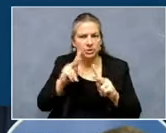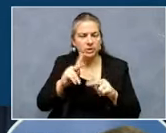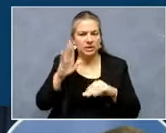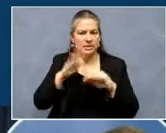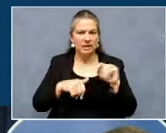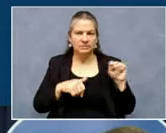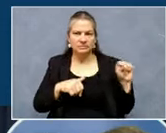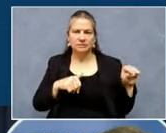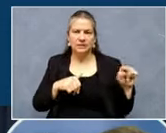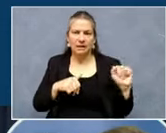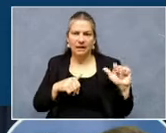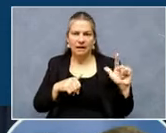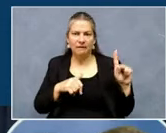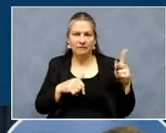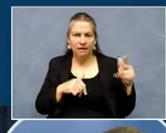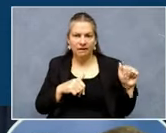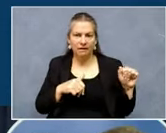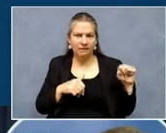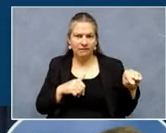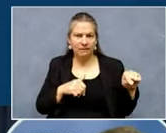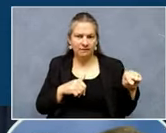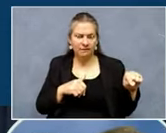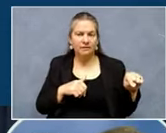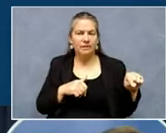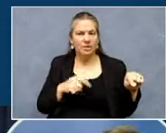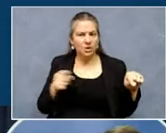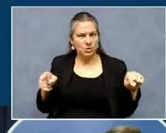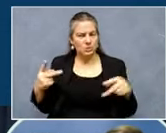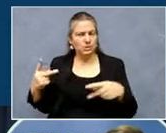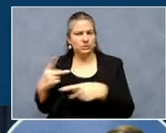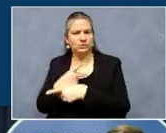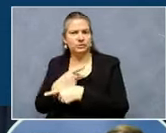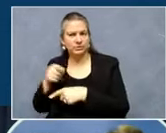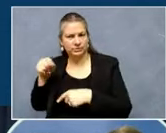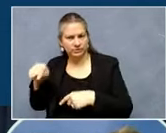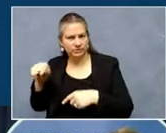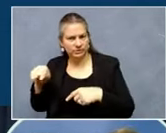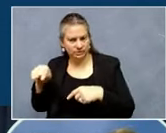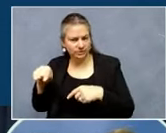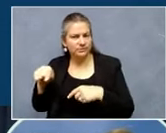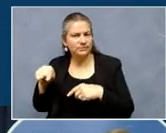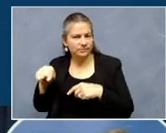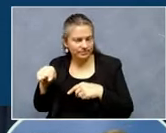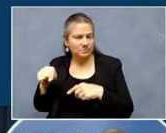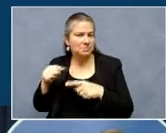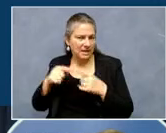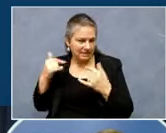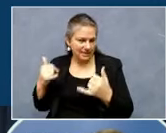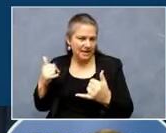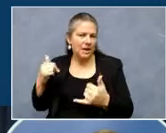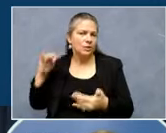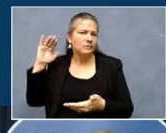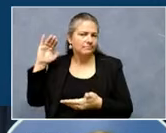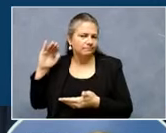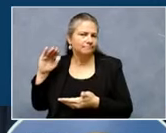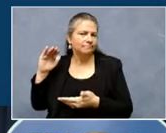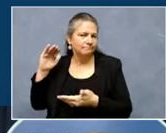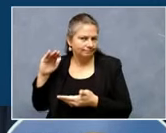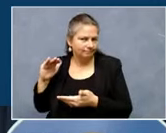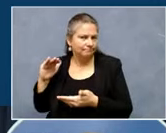Also, how many people it infected, how quickly. But again, that continues to decrease at a very significant rate.